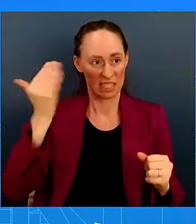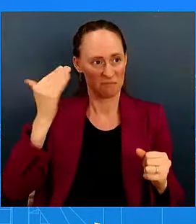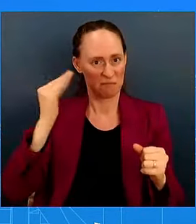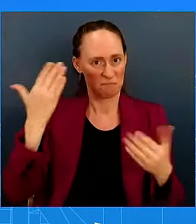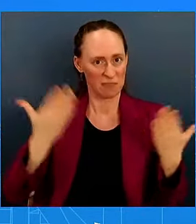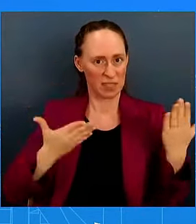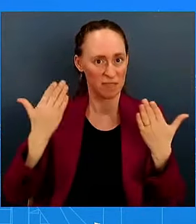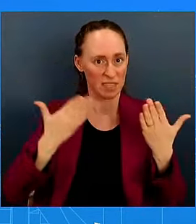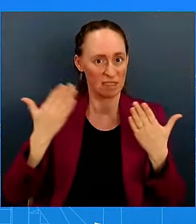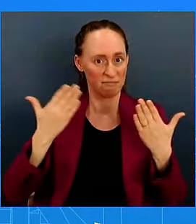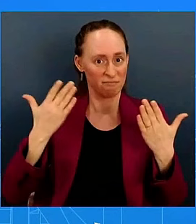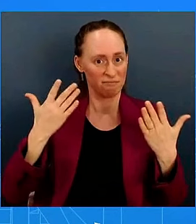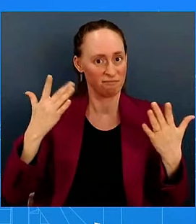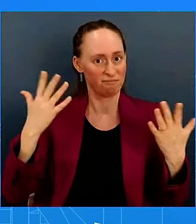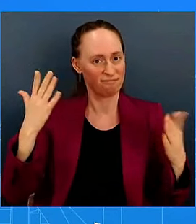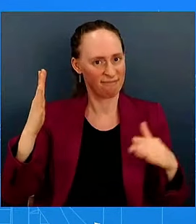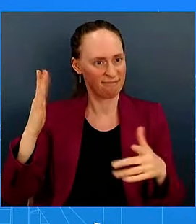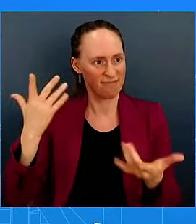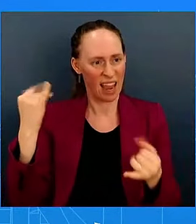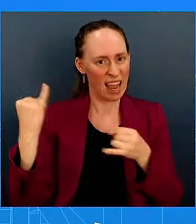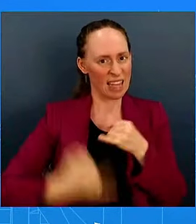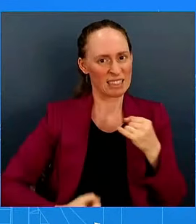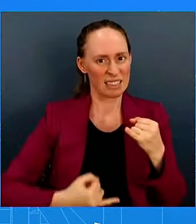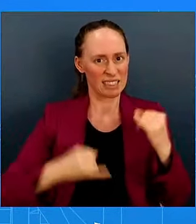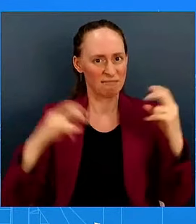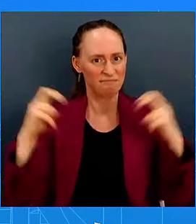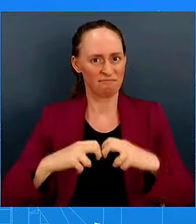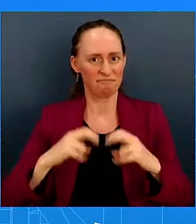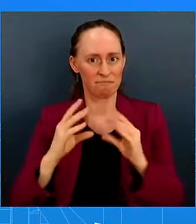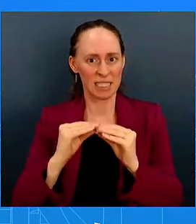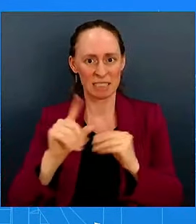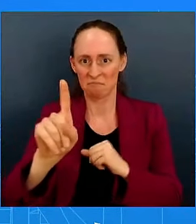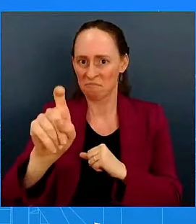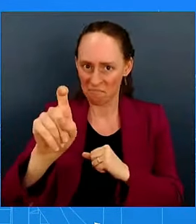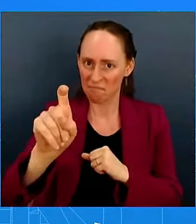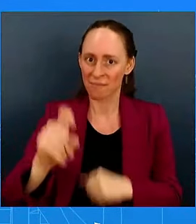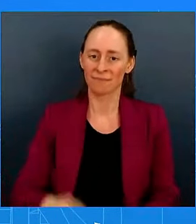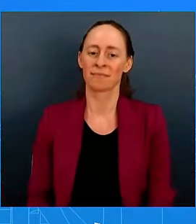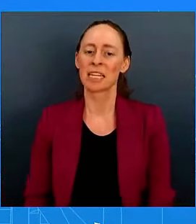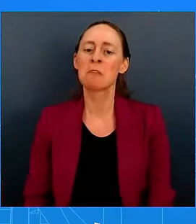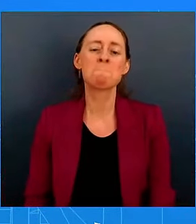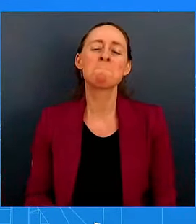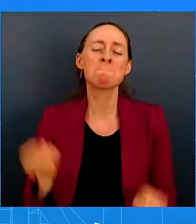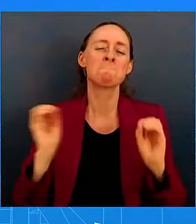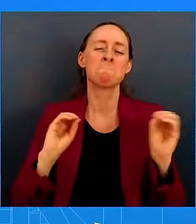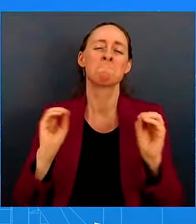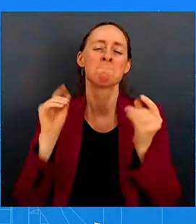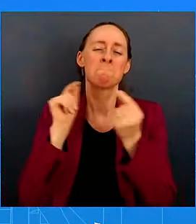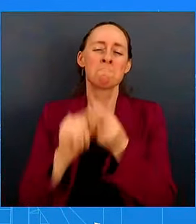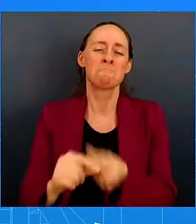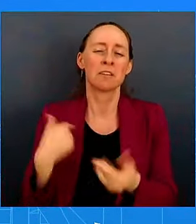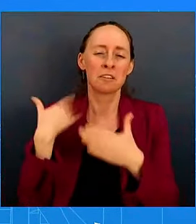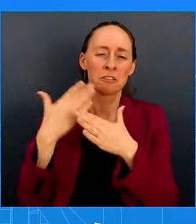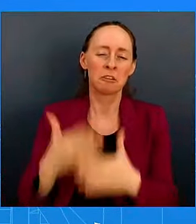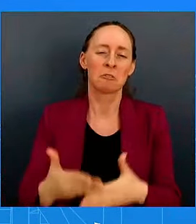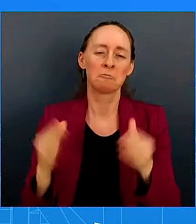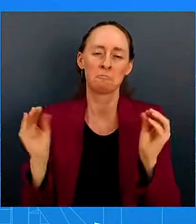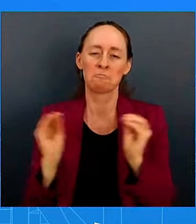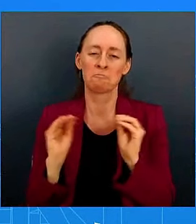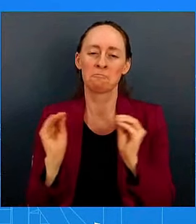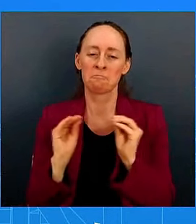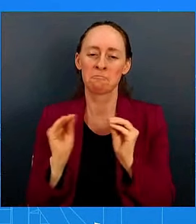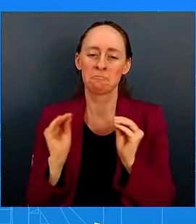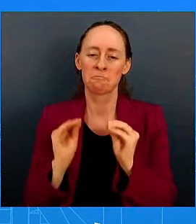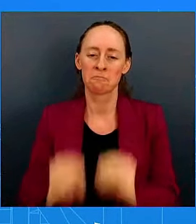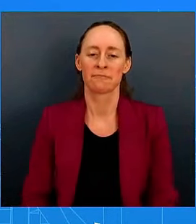leaves? I'm not going to get into into details or specifics or his thoughts behind the scenes, thoughts of how he's thinking about it. As you